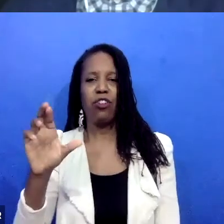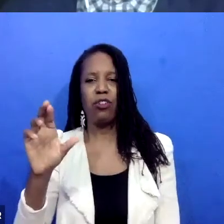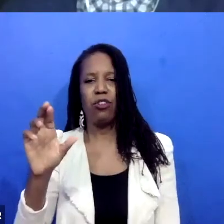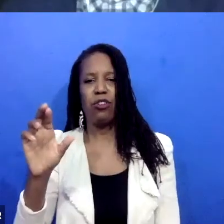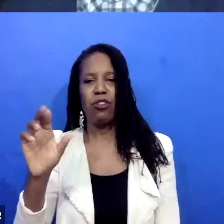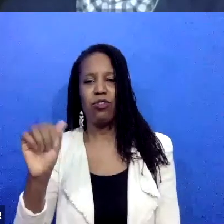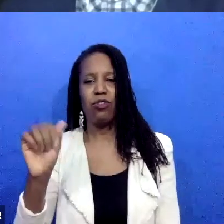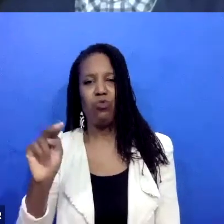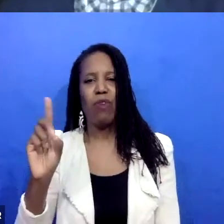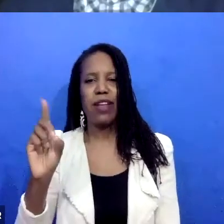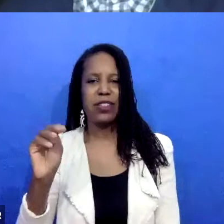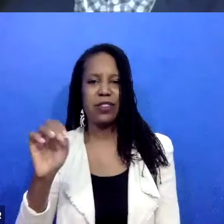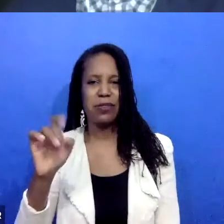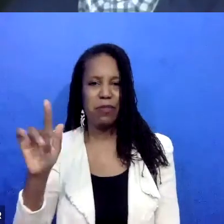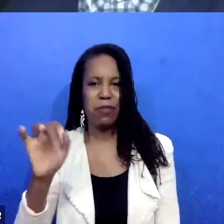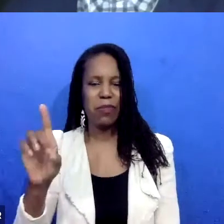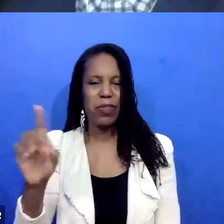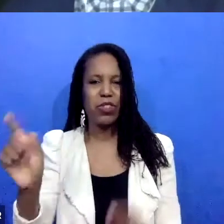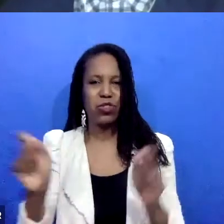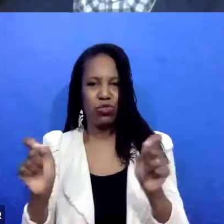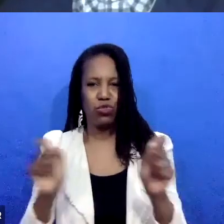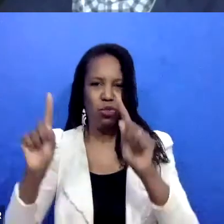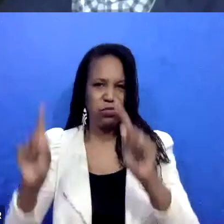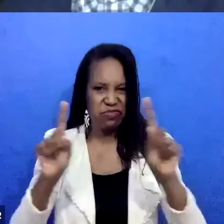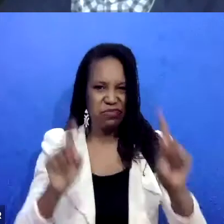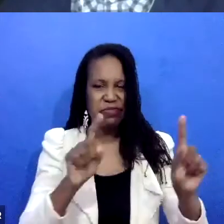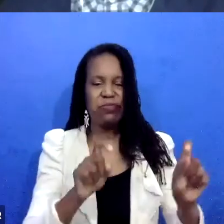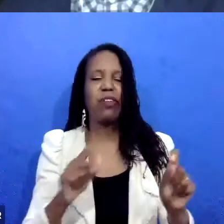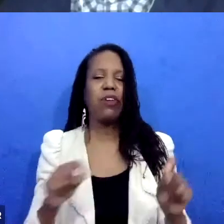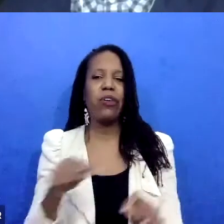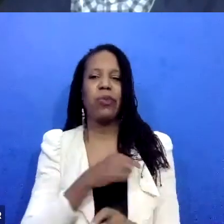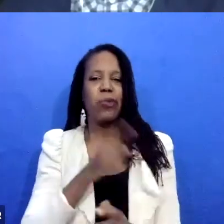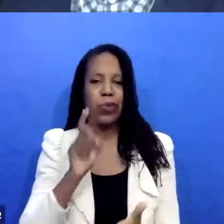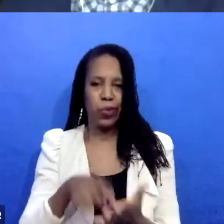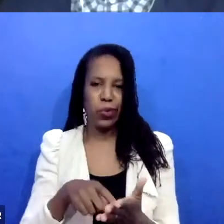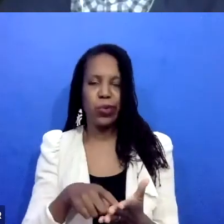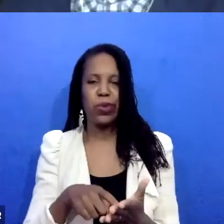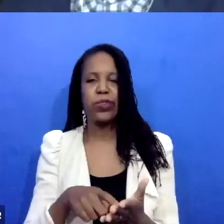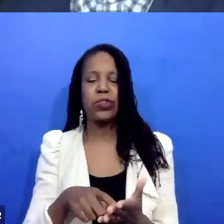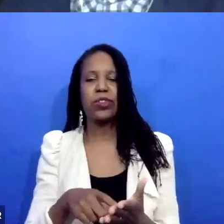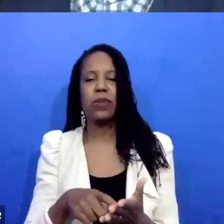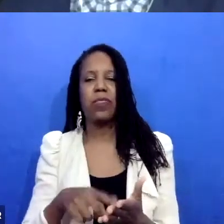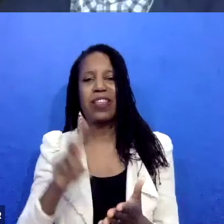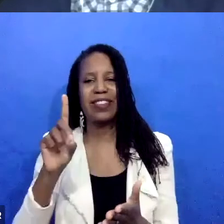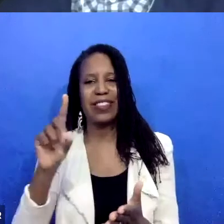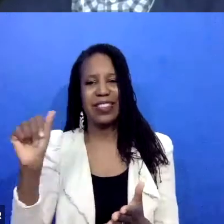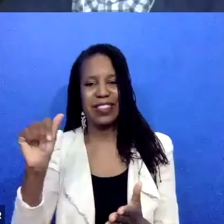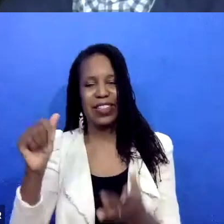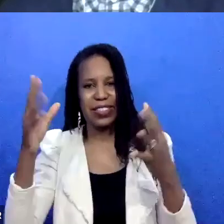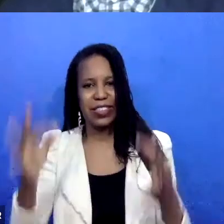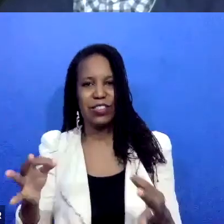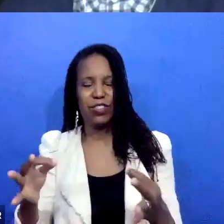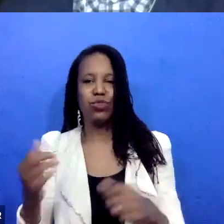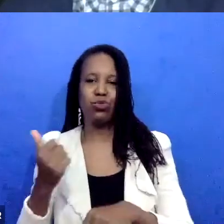massive reduction in to the district attorney would make the decision to charge the crime. And then would